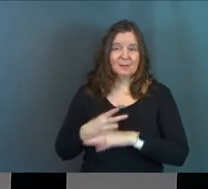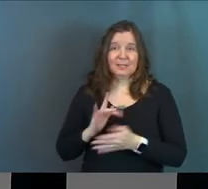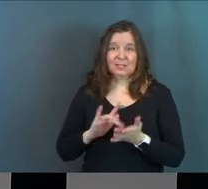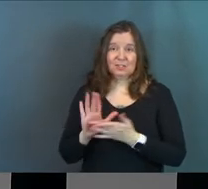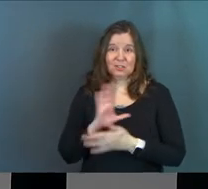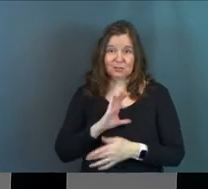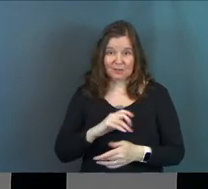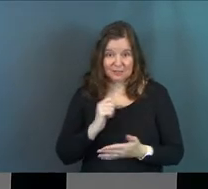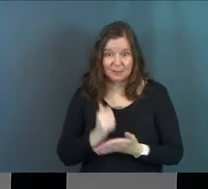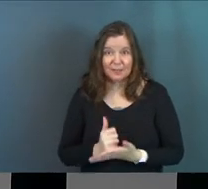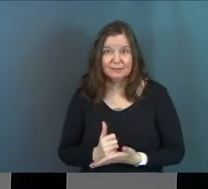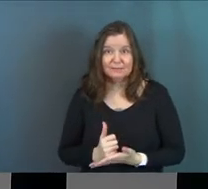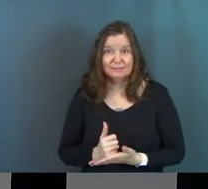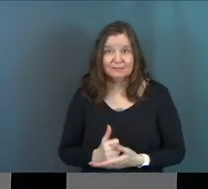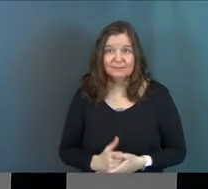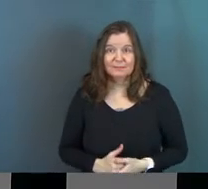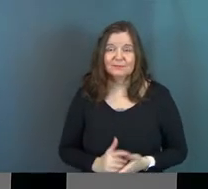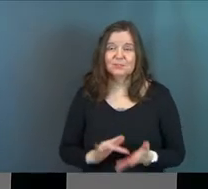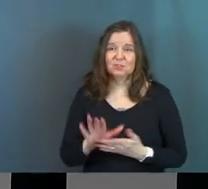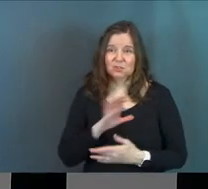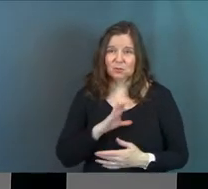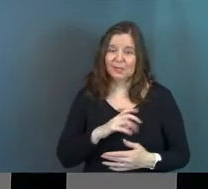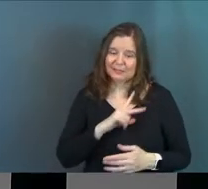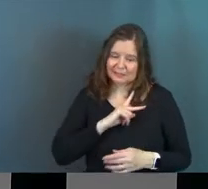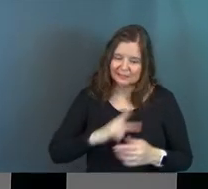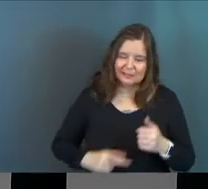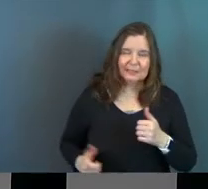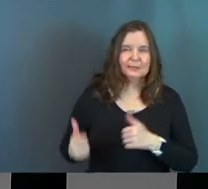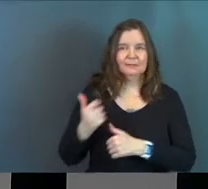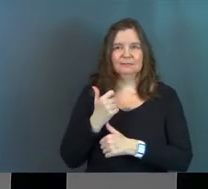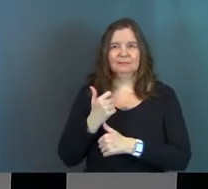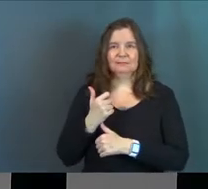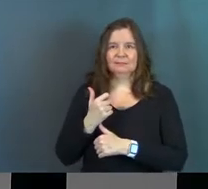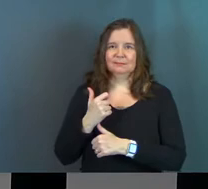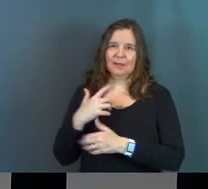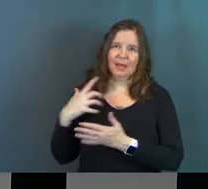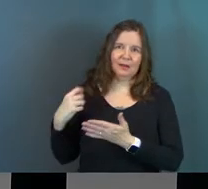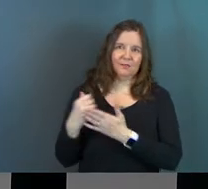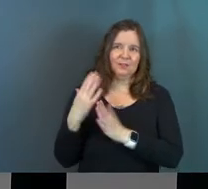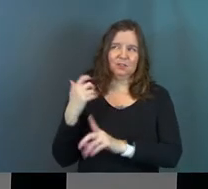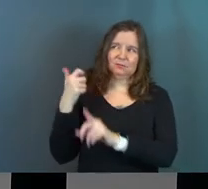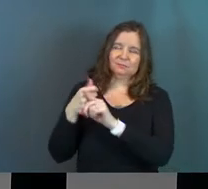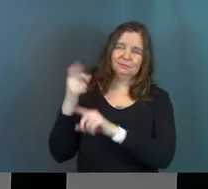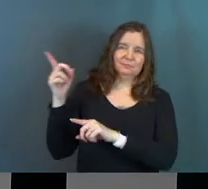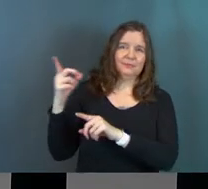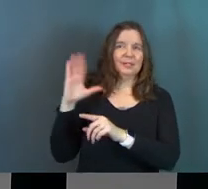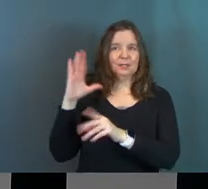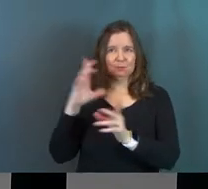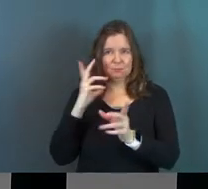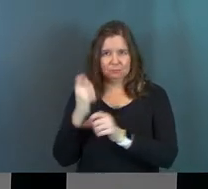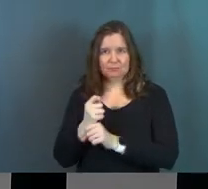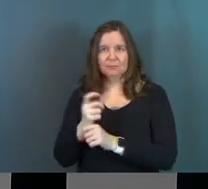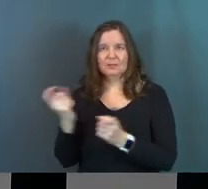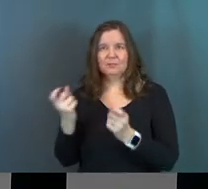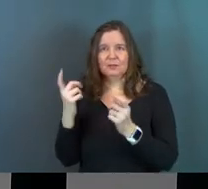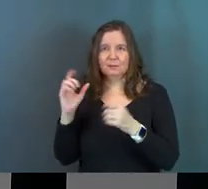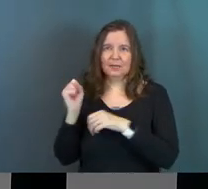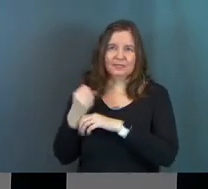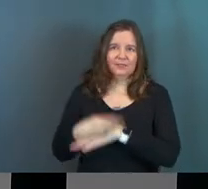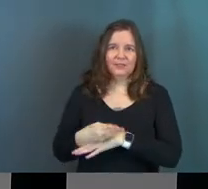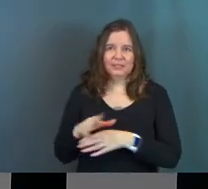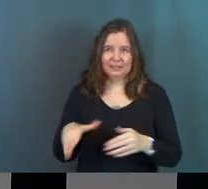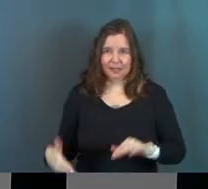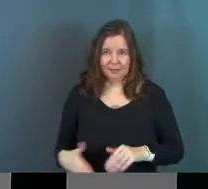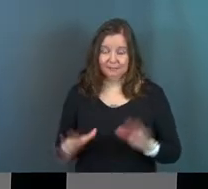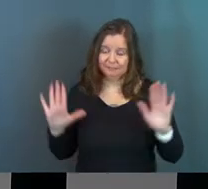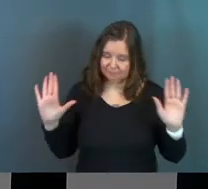Christ. Amen? Jesus Christ is King and Jesus Christ is victory. And he receives the victory by defeating death.